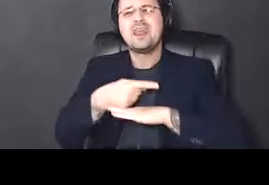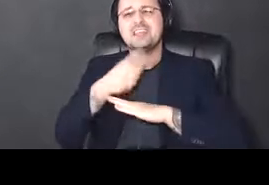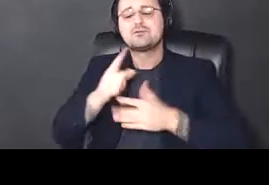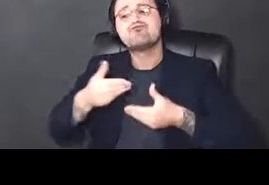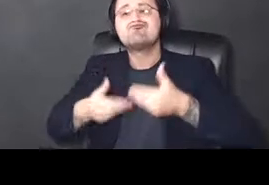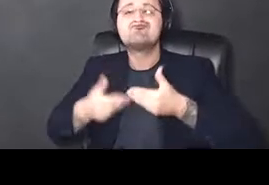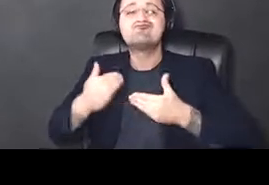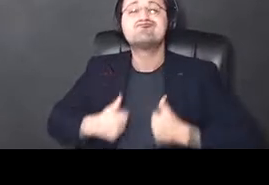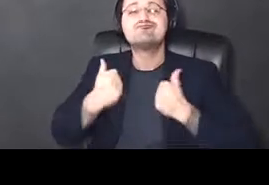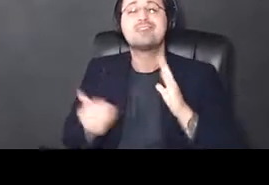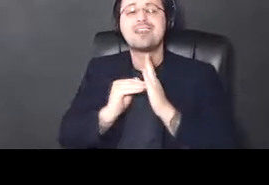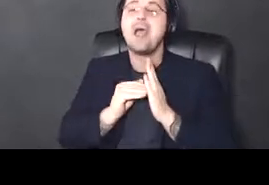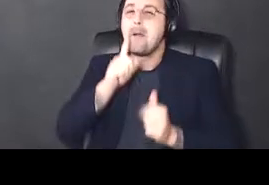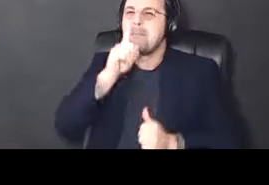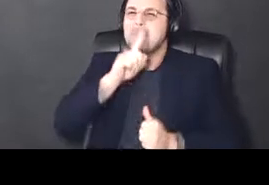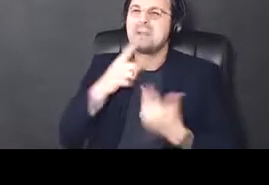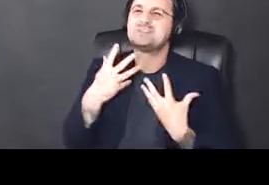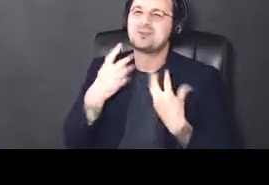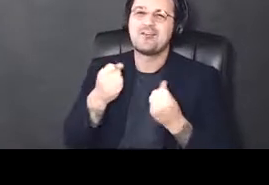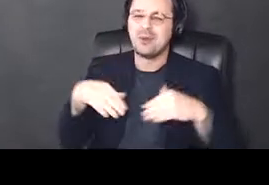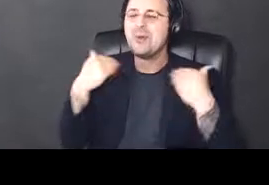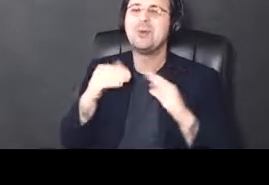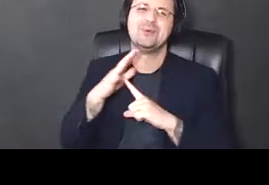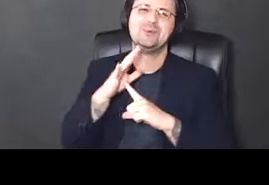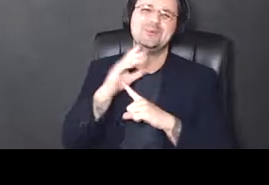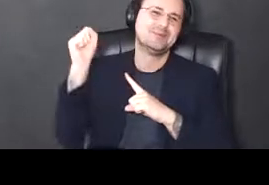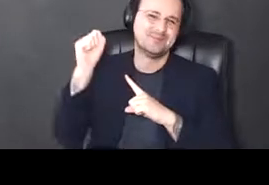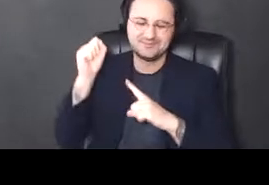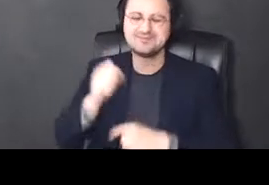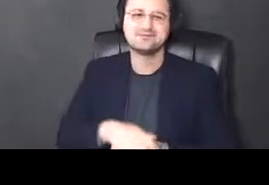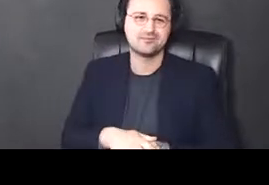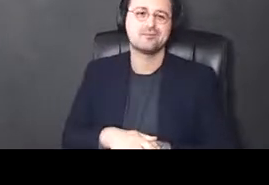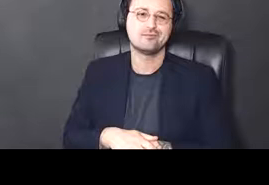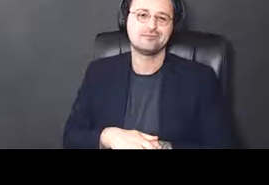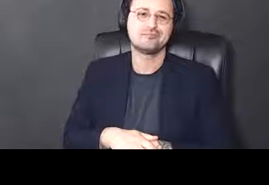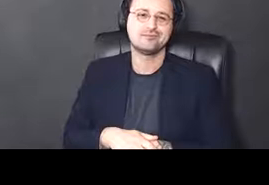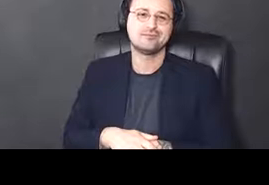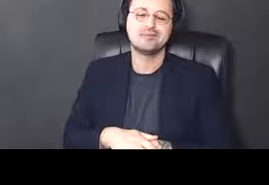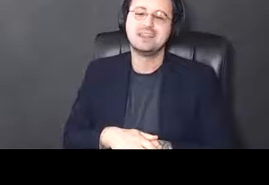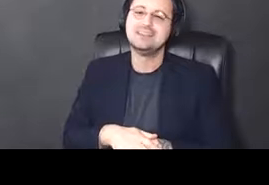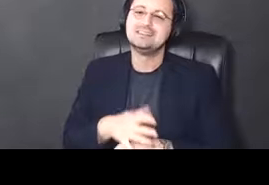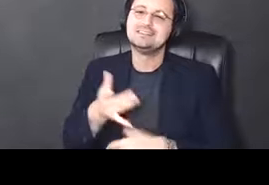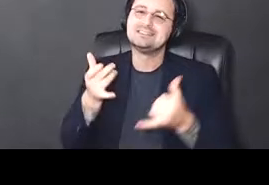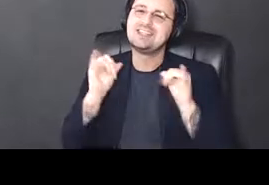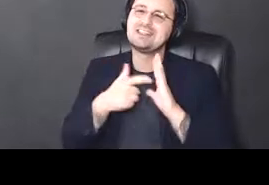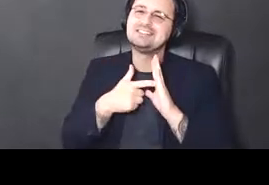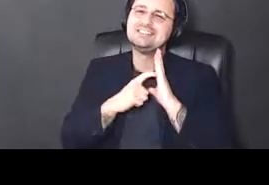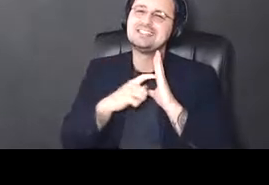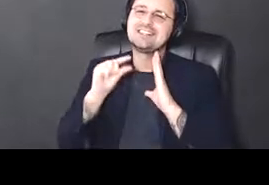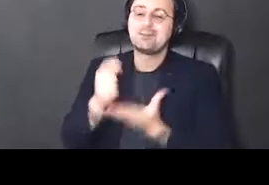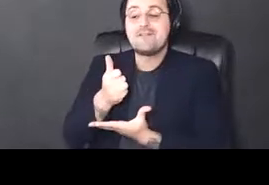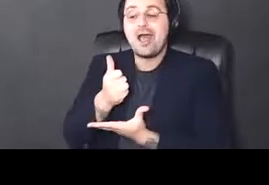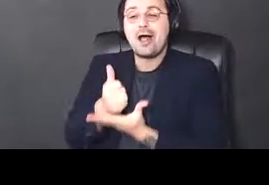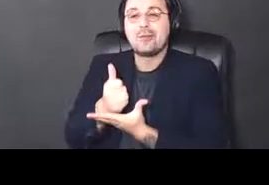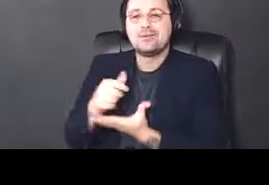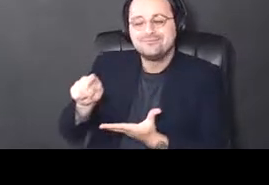And mice recover remarkably well from these sort of things. But does take a bit of helping them along to